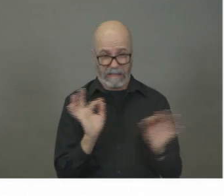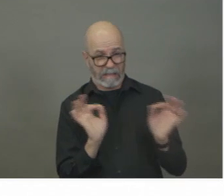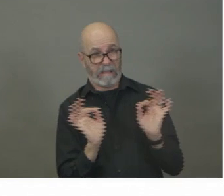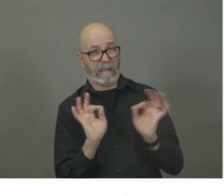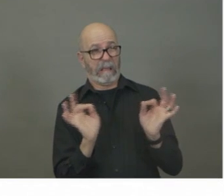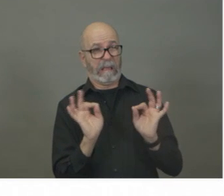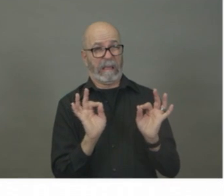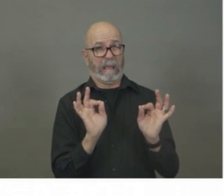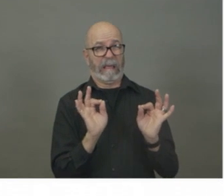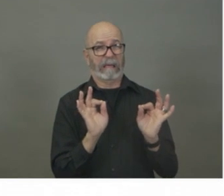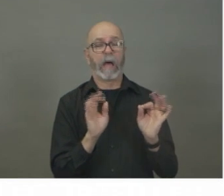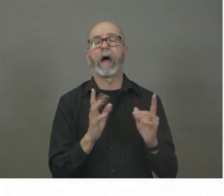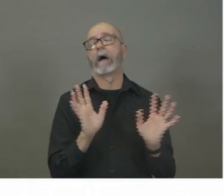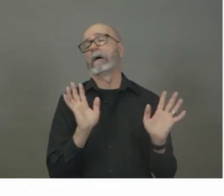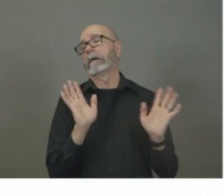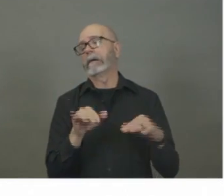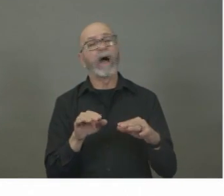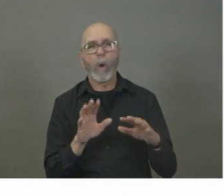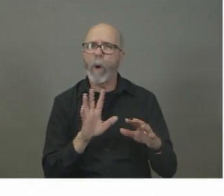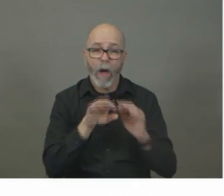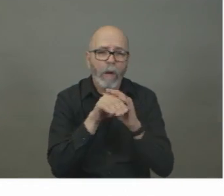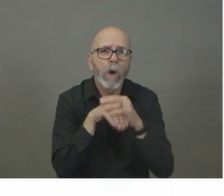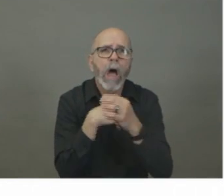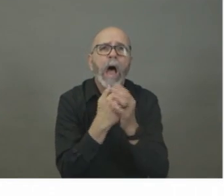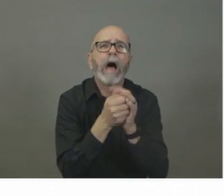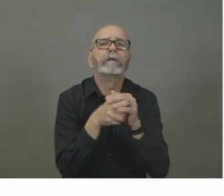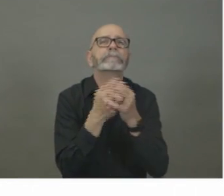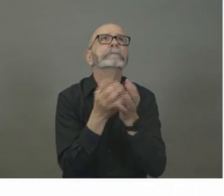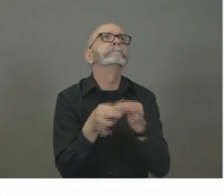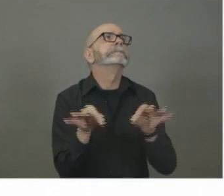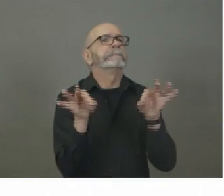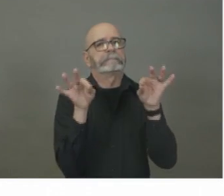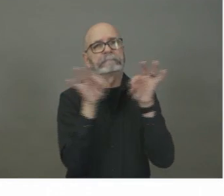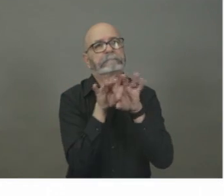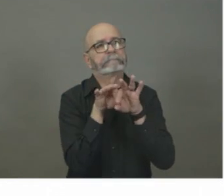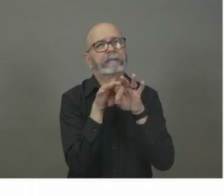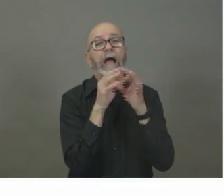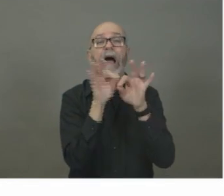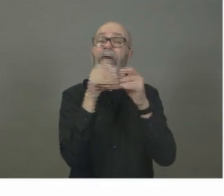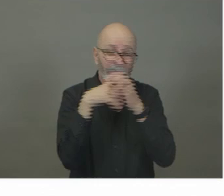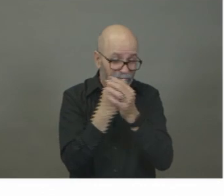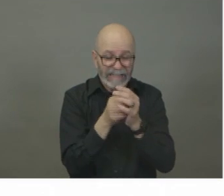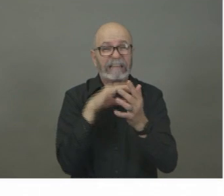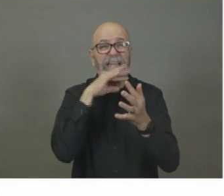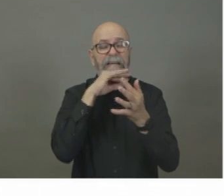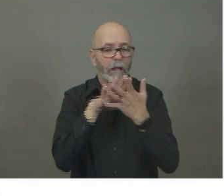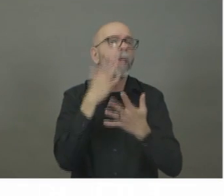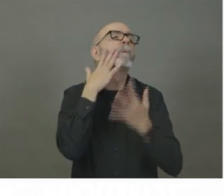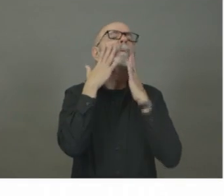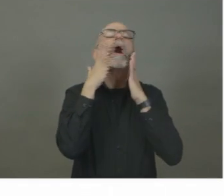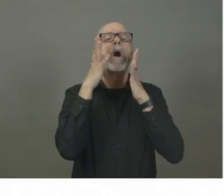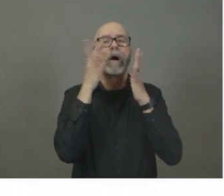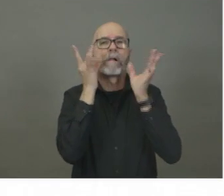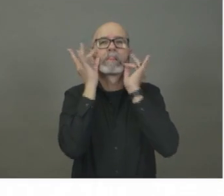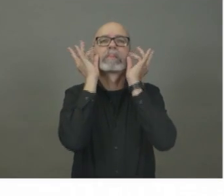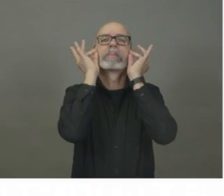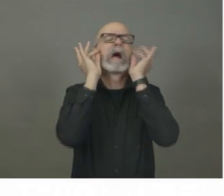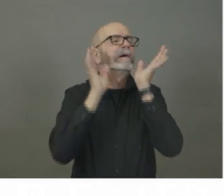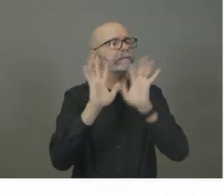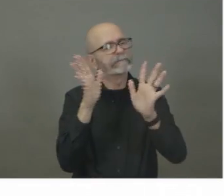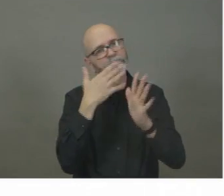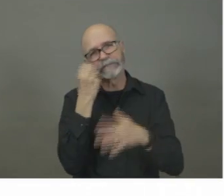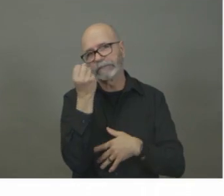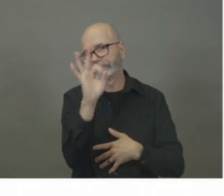hands frequently, avoiding touching your face, especially with unwashed hands, making sure we're cleaning down